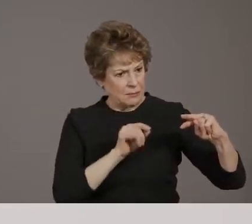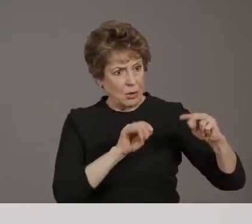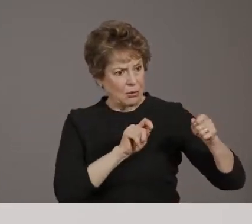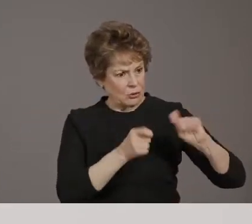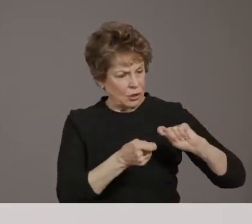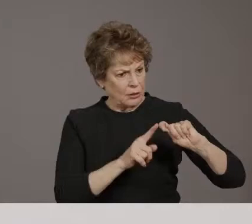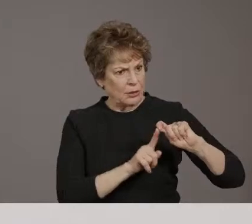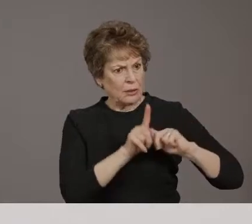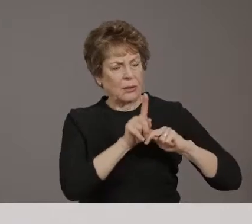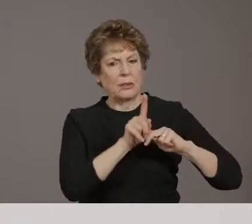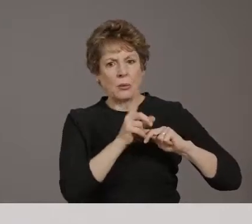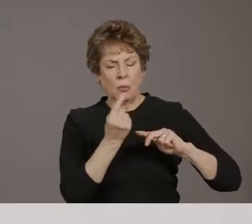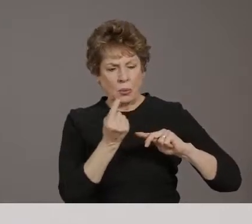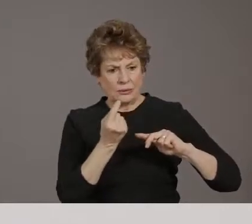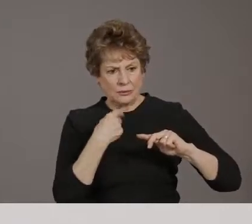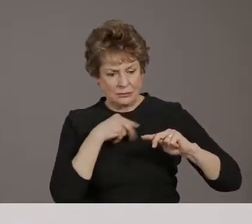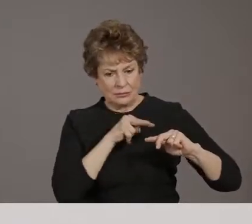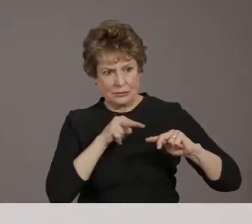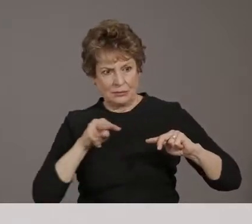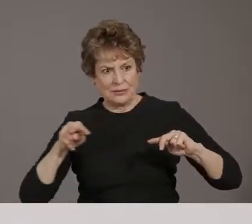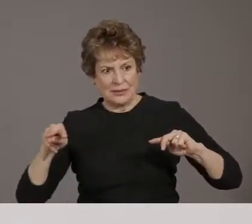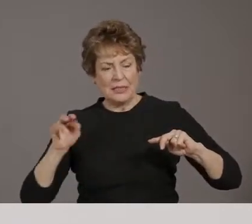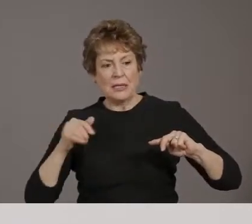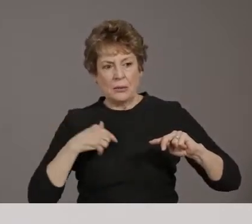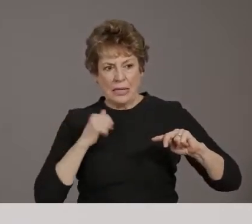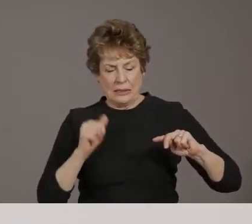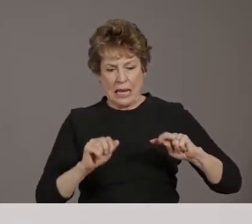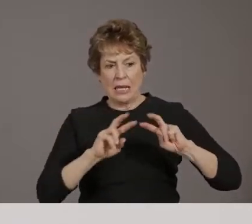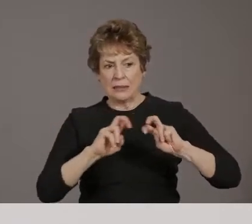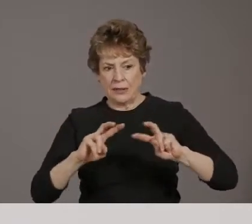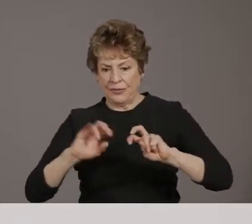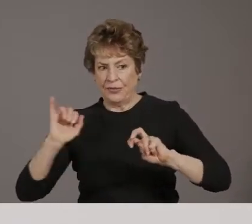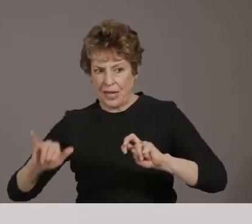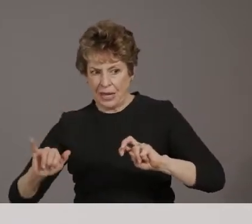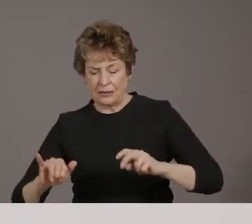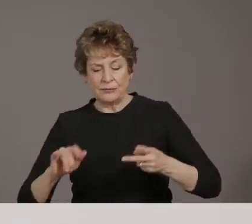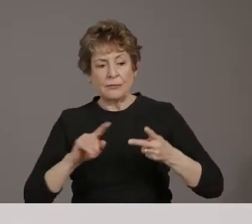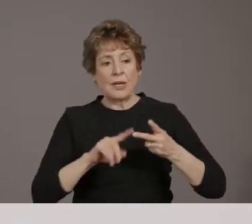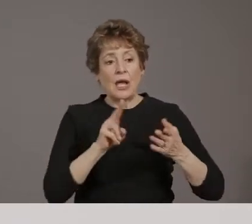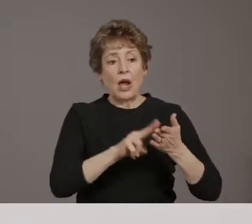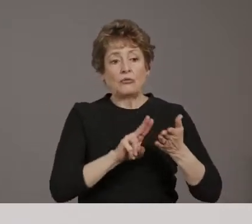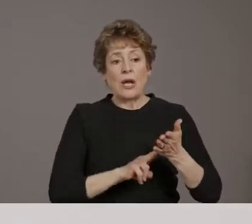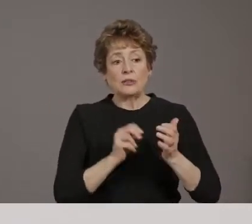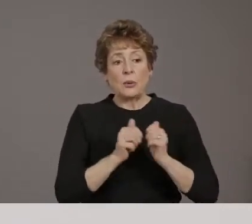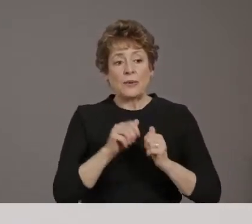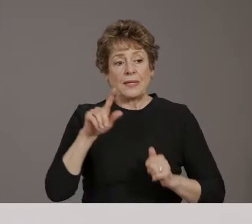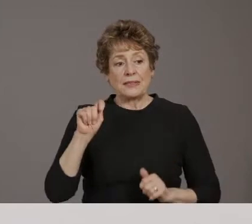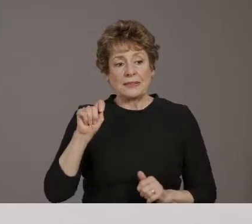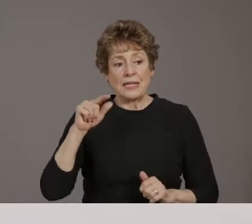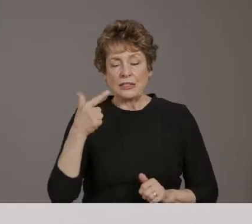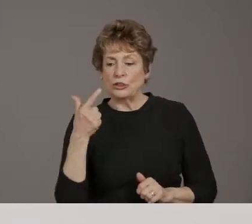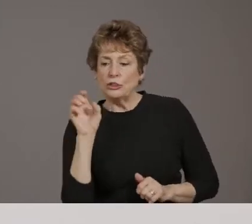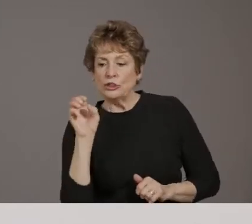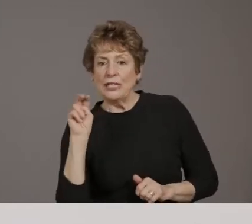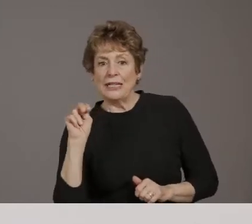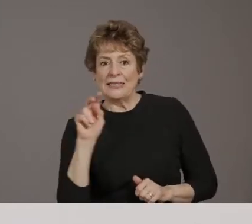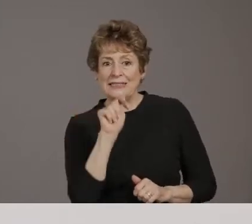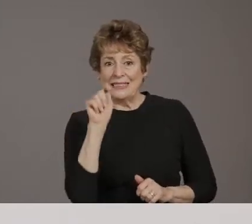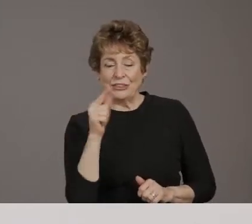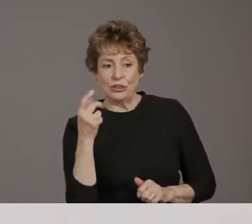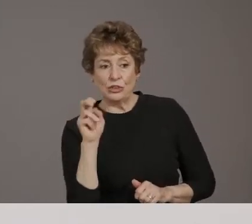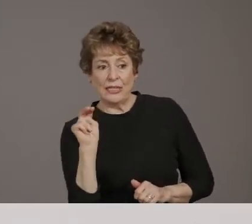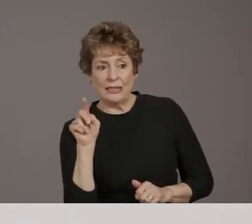we also have a contract with T gen and we send them a certain number of samples in order to do sequencing on a random selection